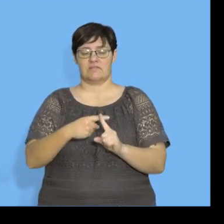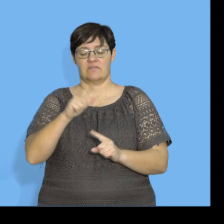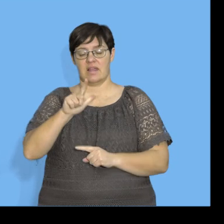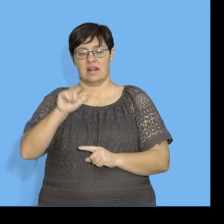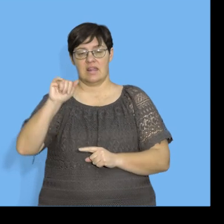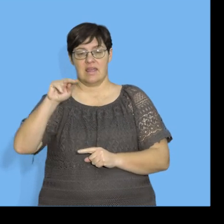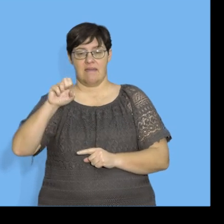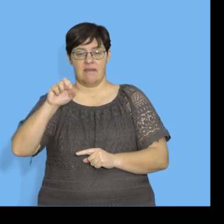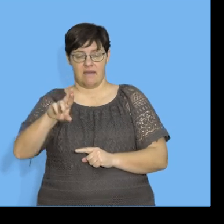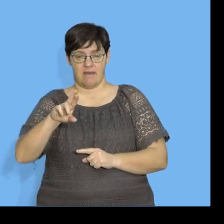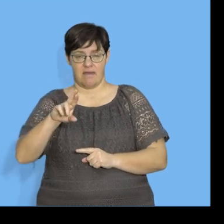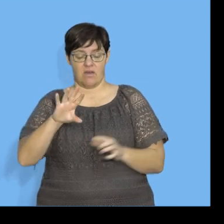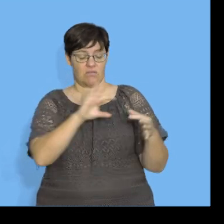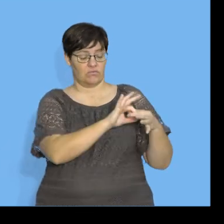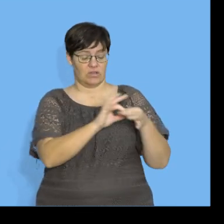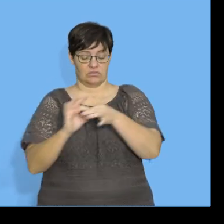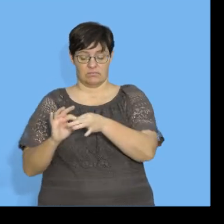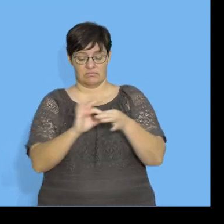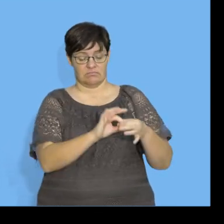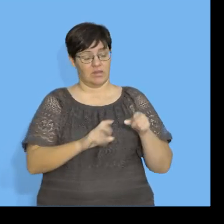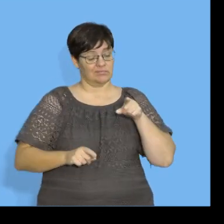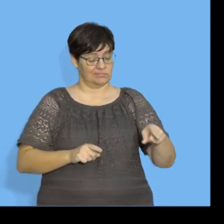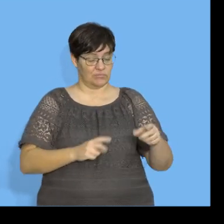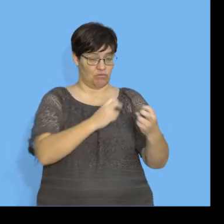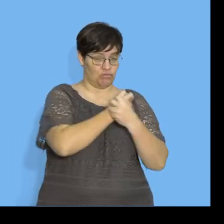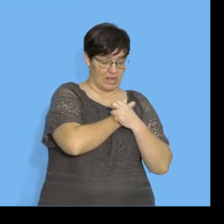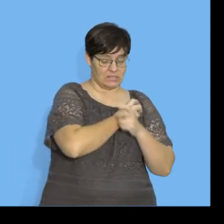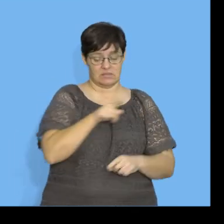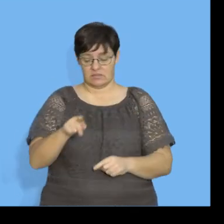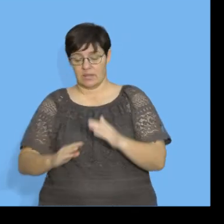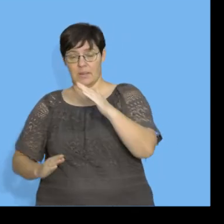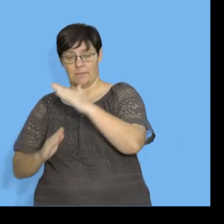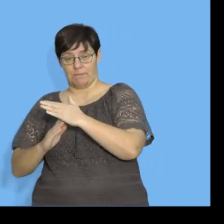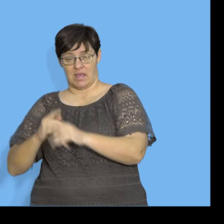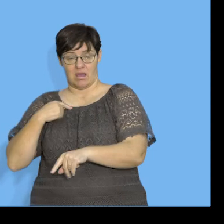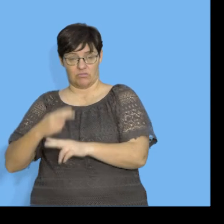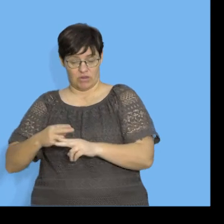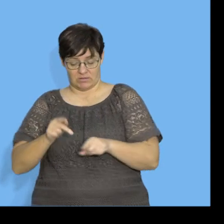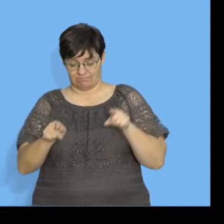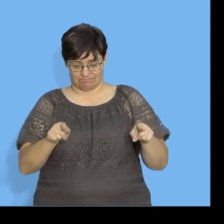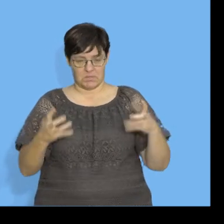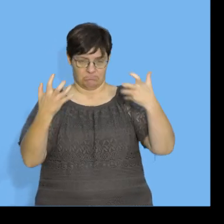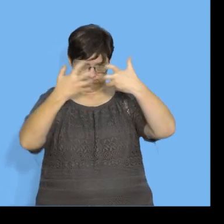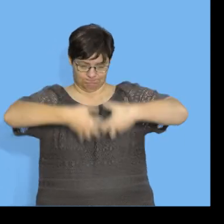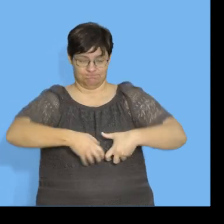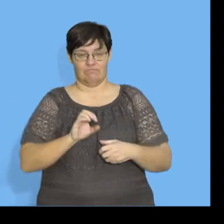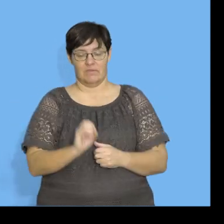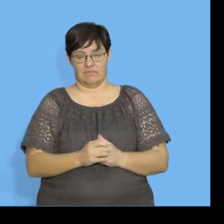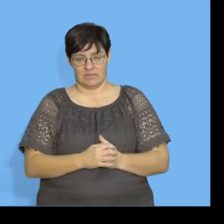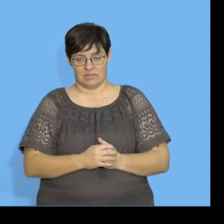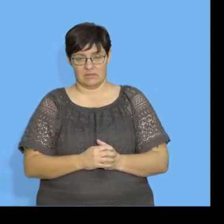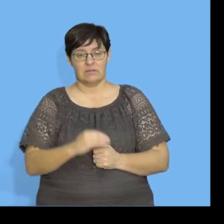linear relationship between the resting heart rate and peak heart rate during exercise.